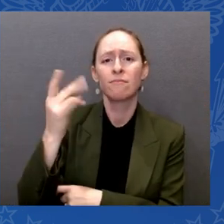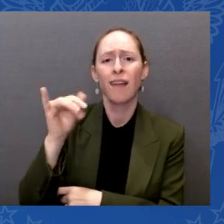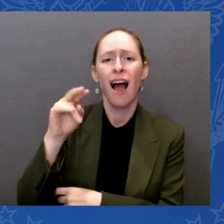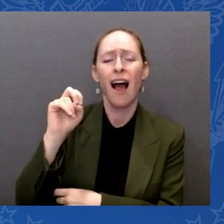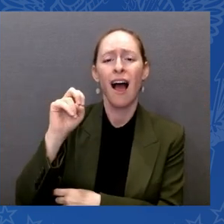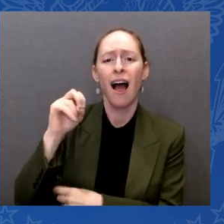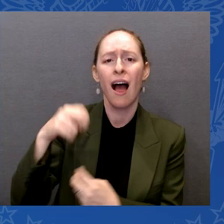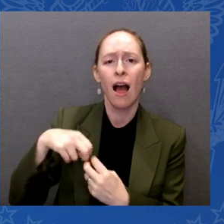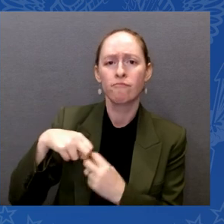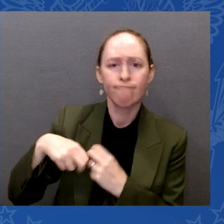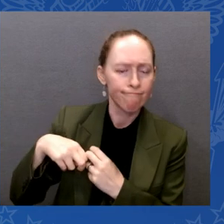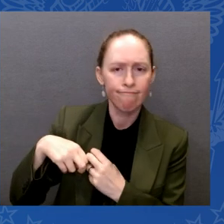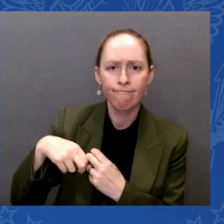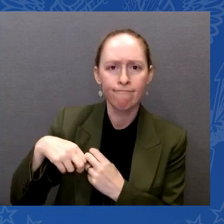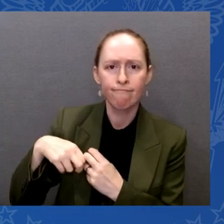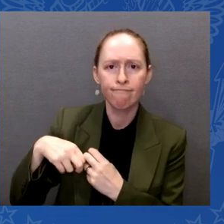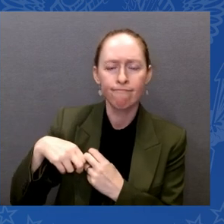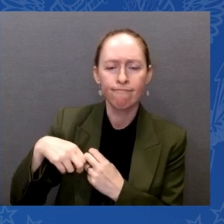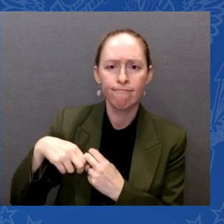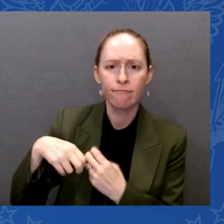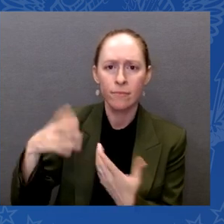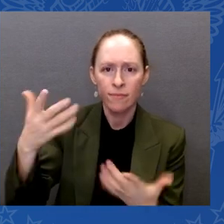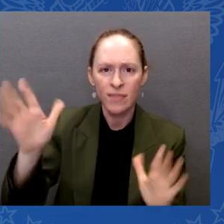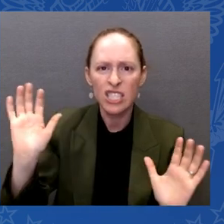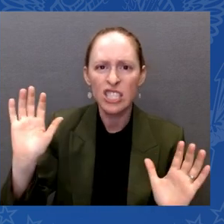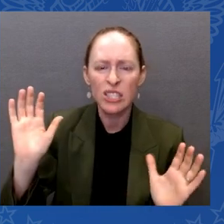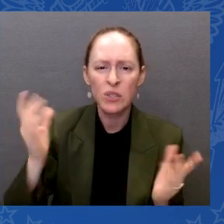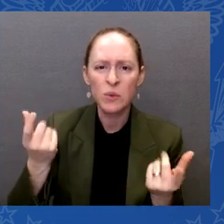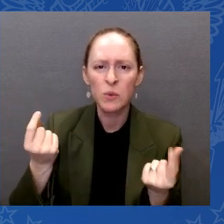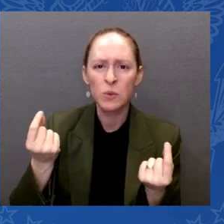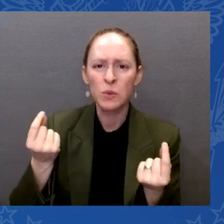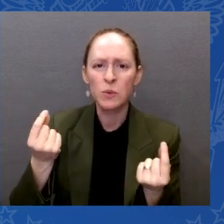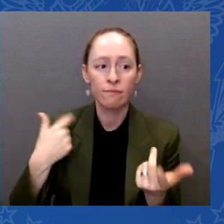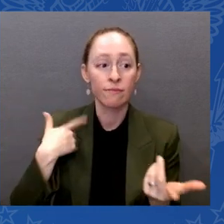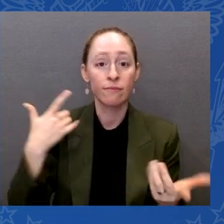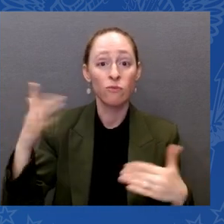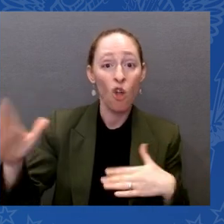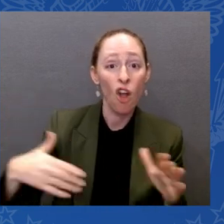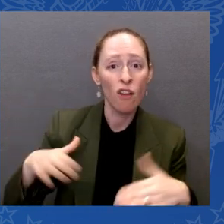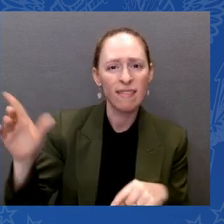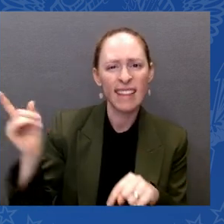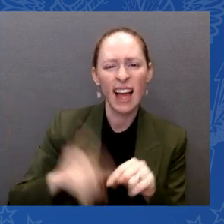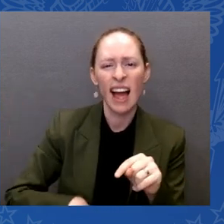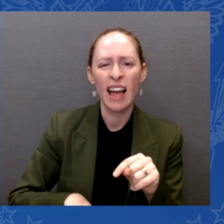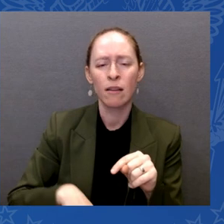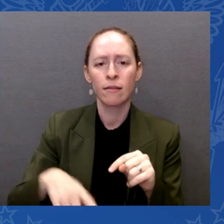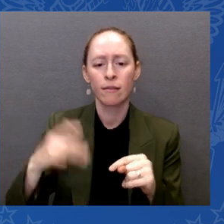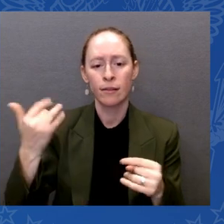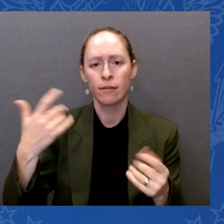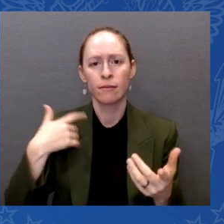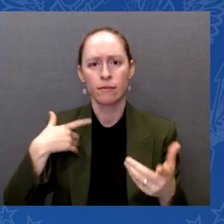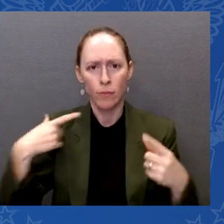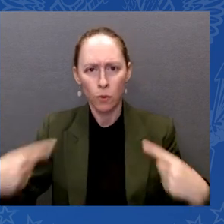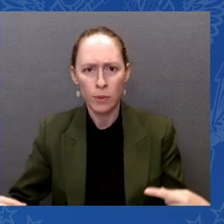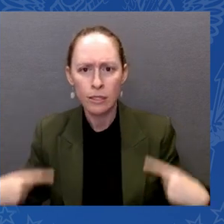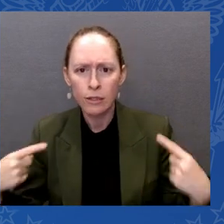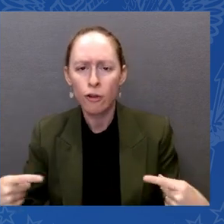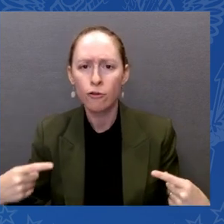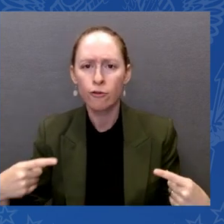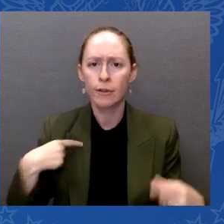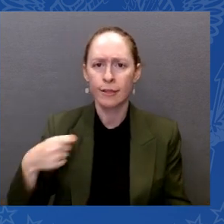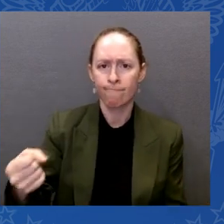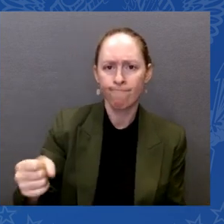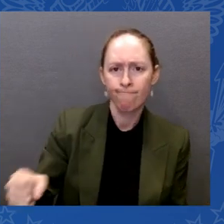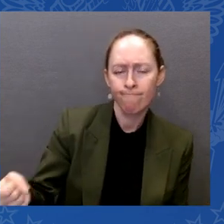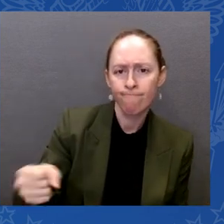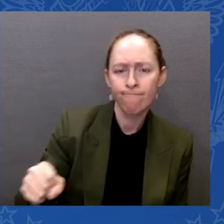as my mode of mobility. But I learned that the American with Disabilities Act was a